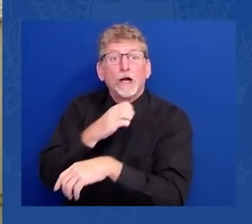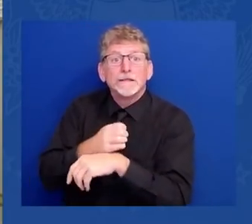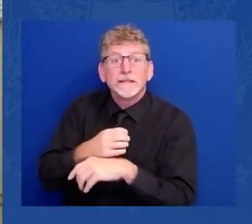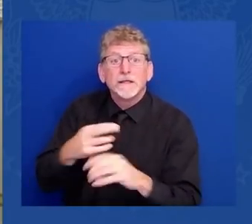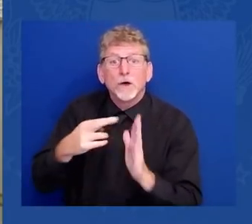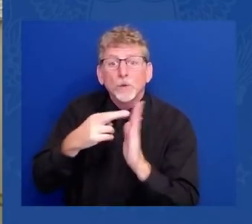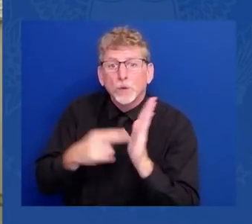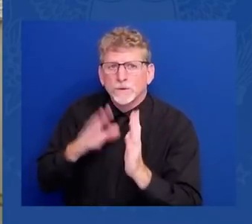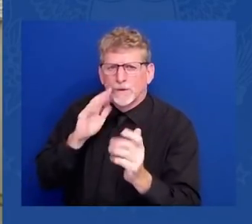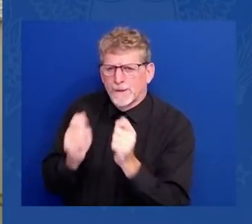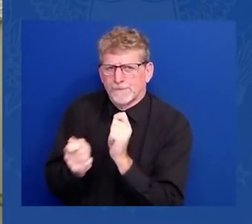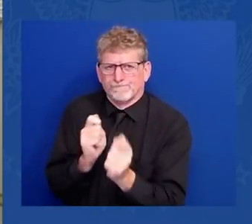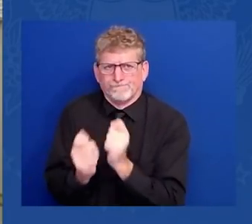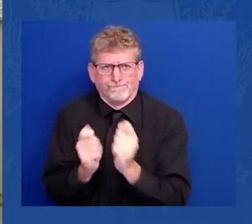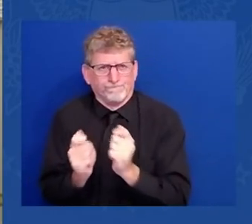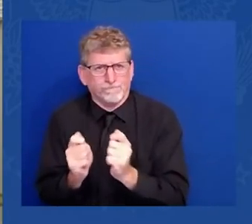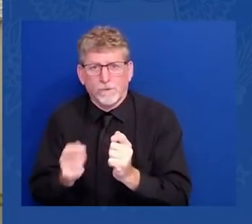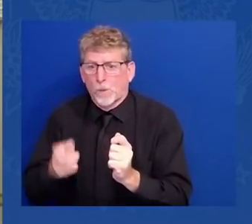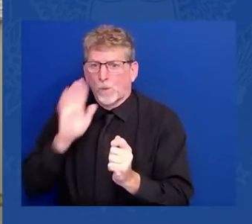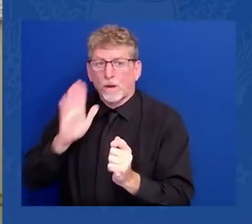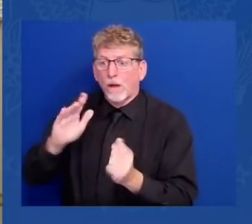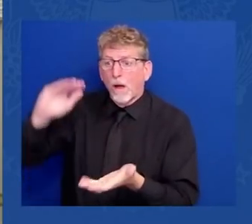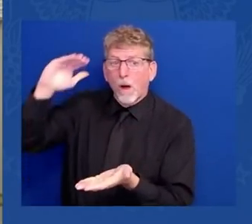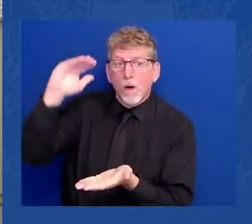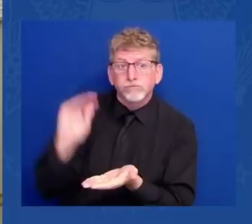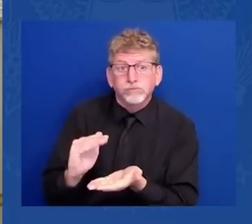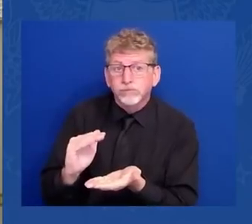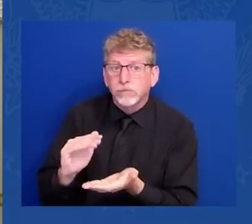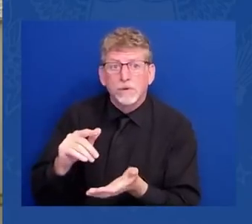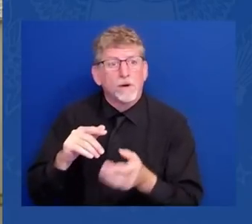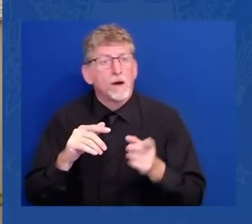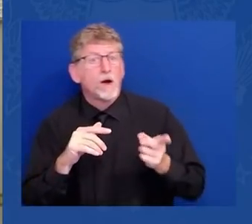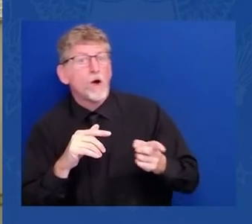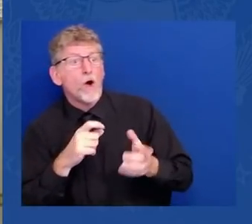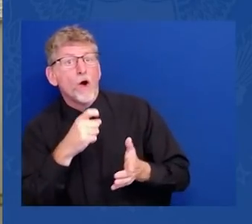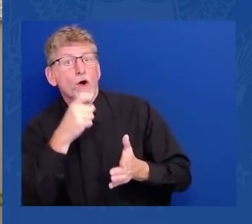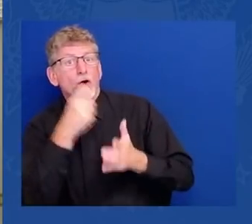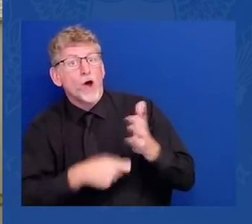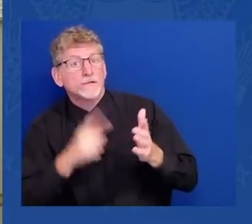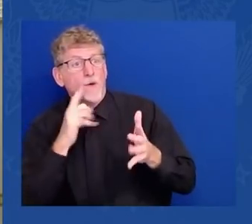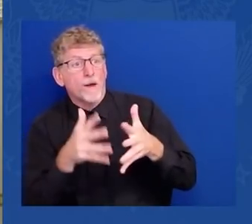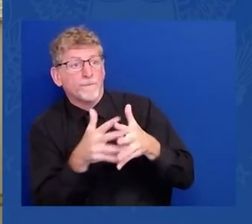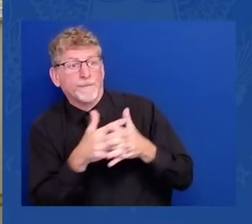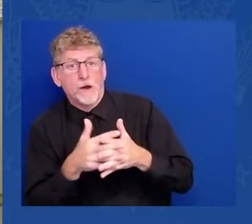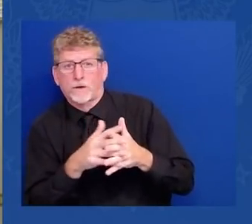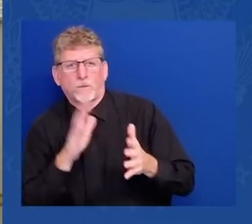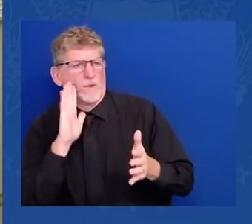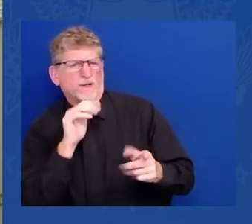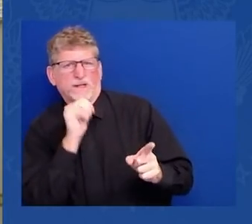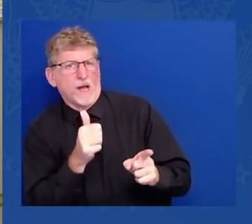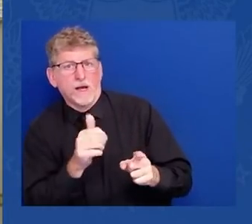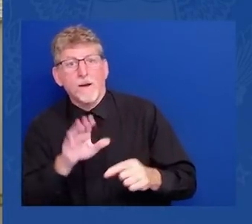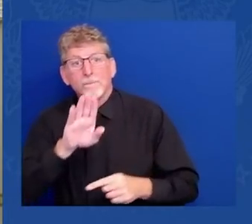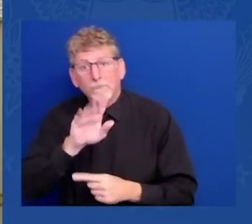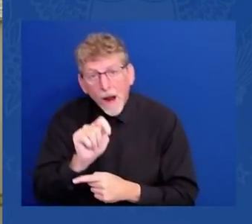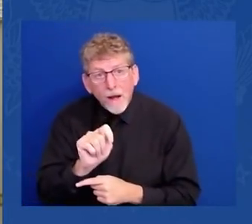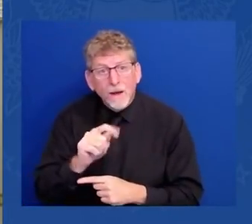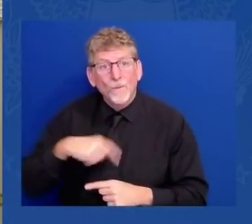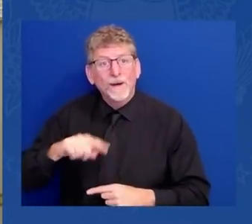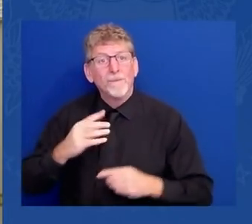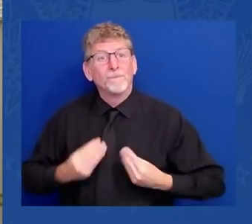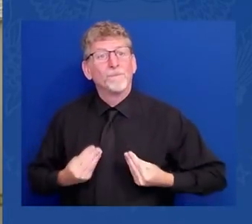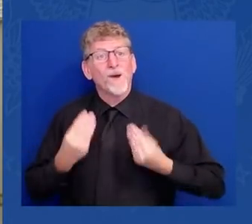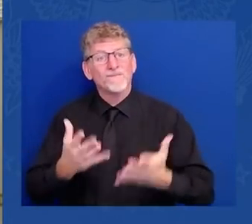by clean energy with tax credits to help American families winterize their homes and use less energy that will that will help.